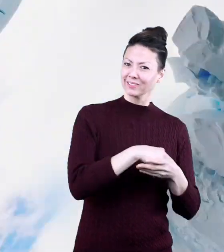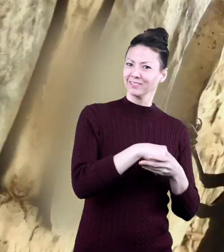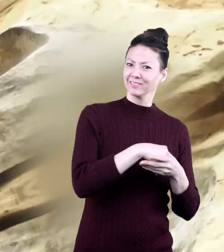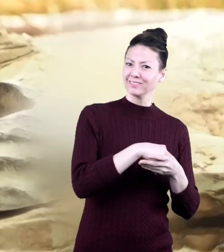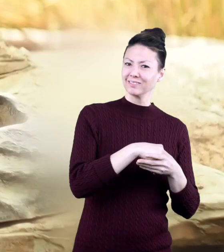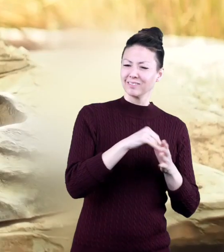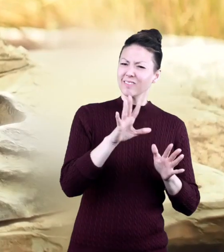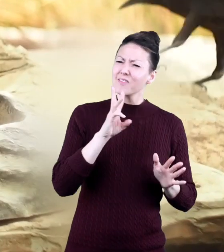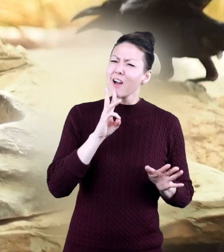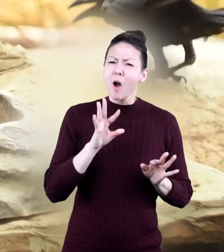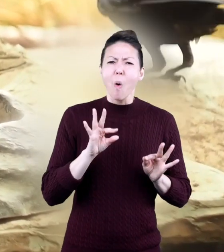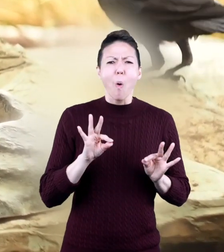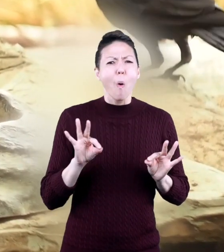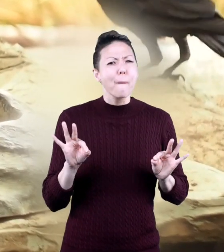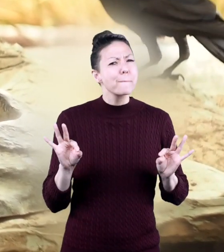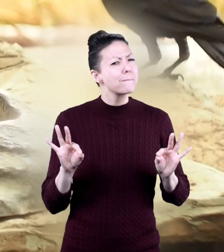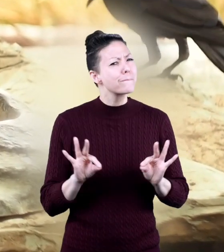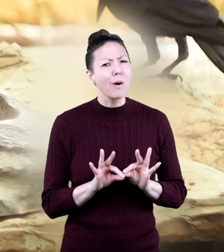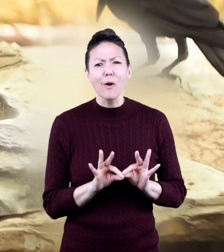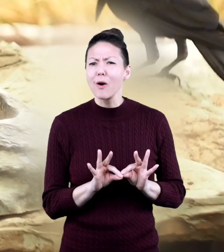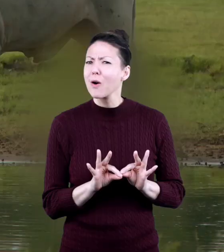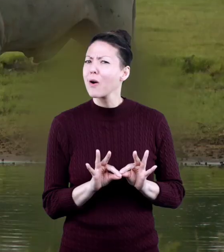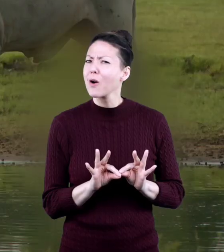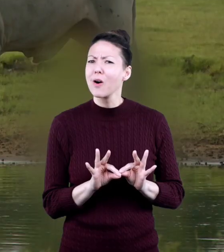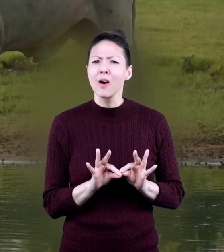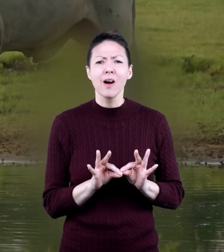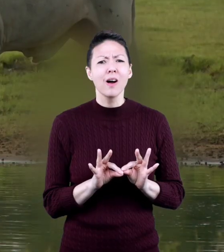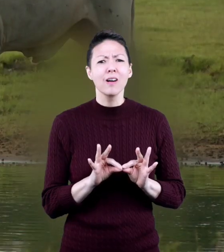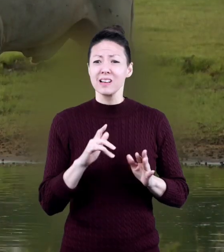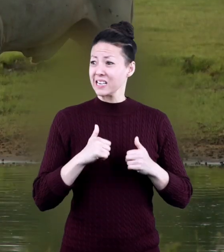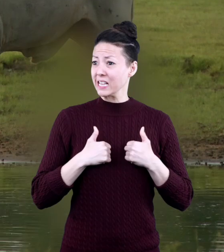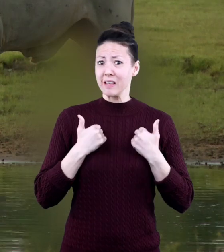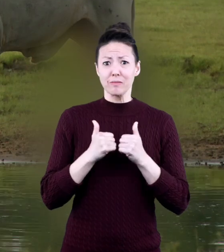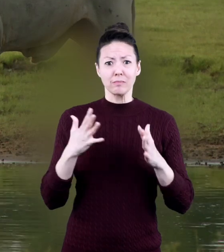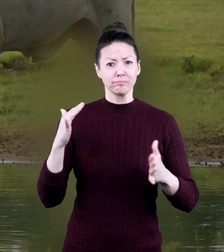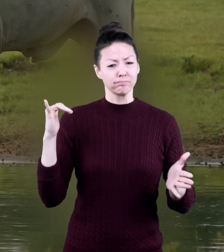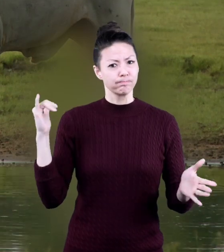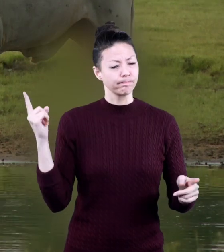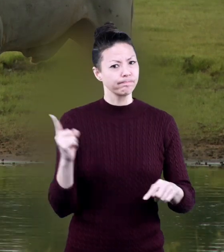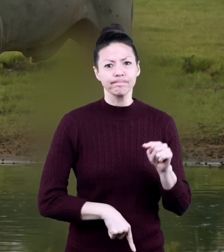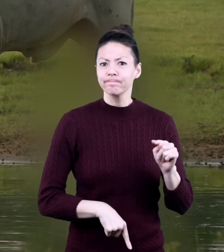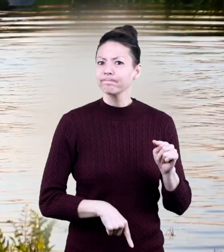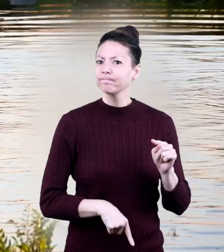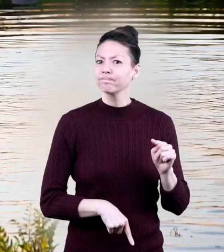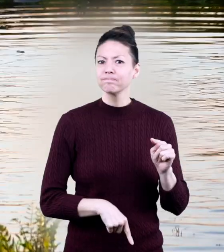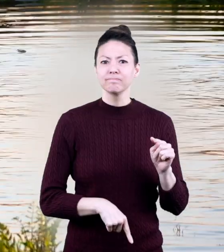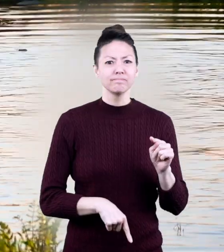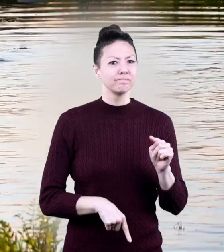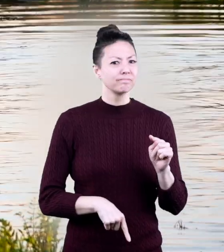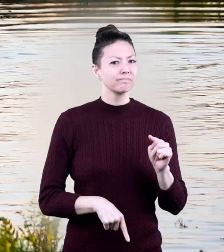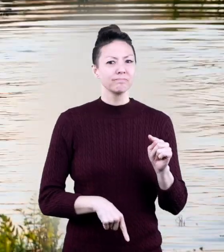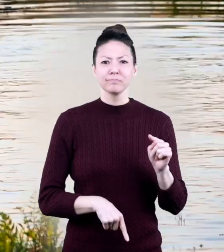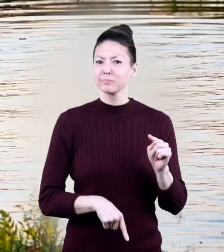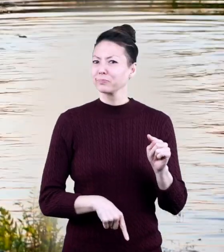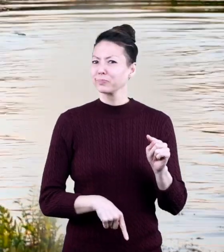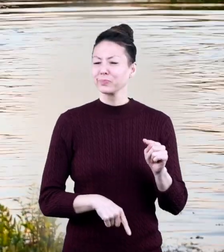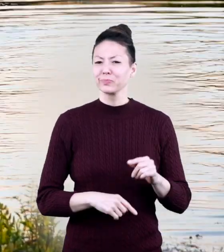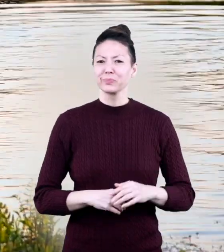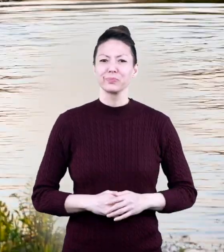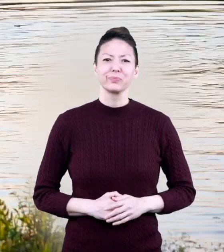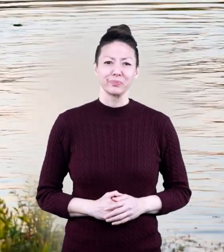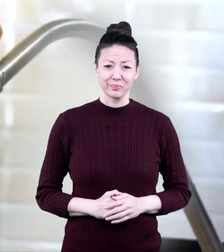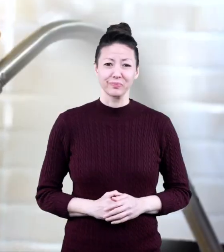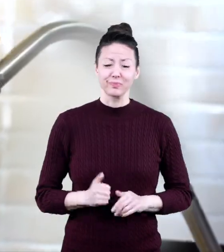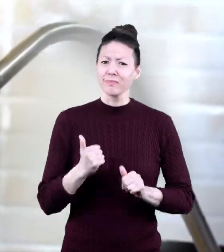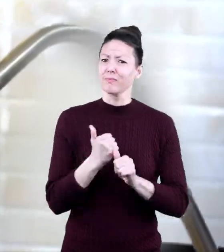water is essential it is so important that we cannot live without it